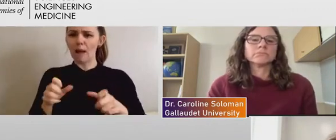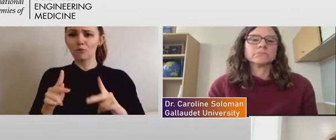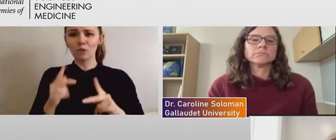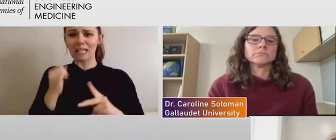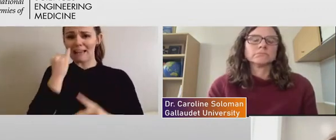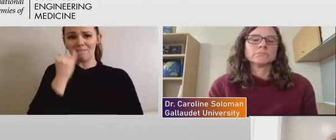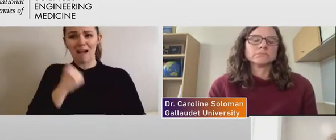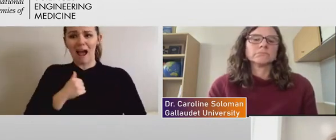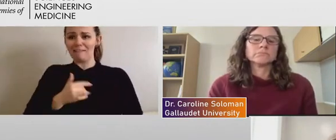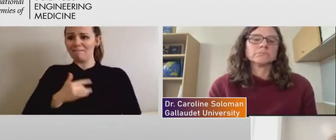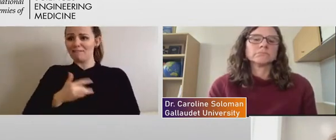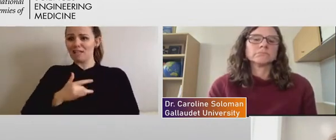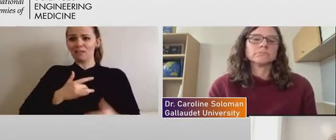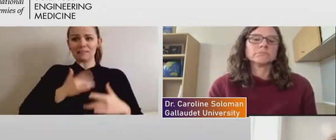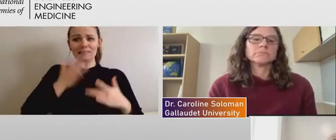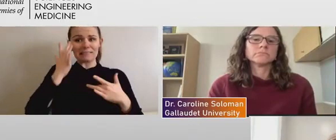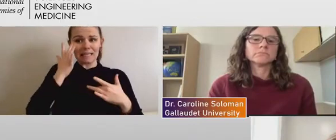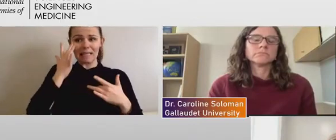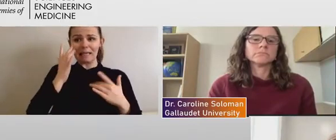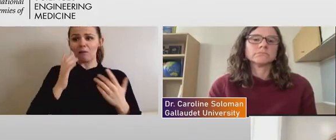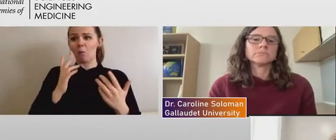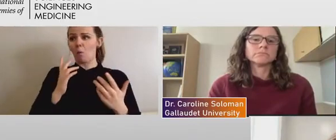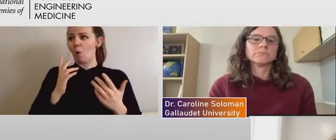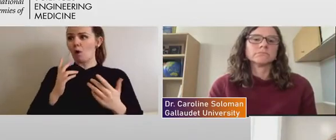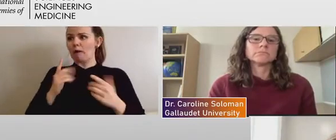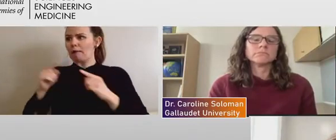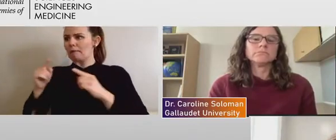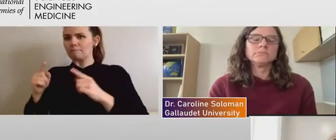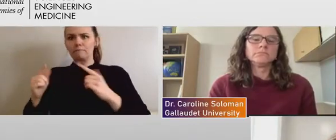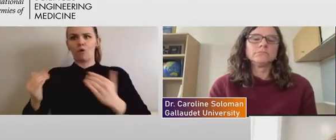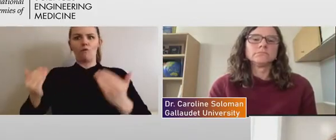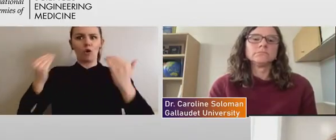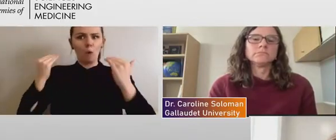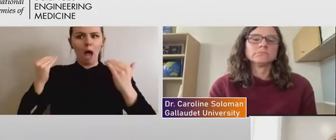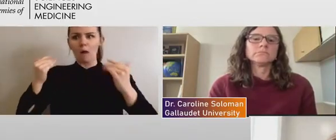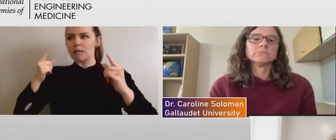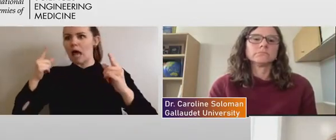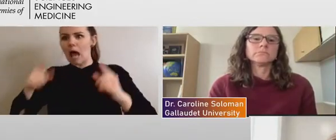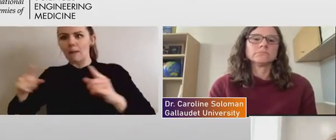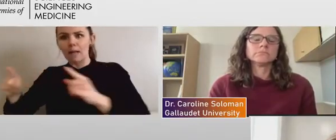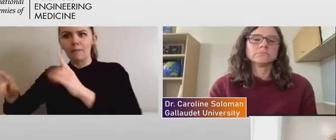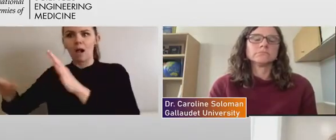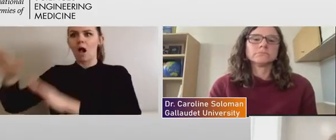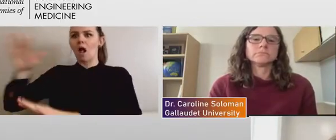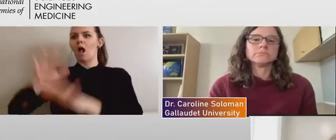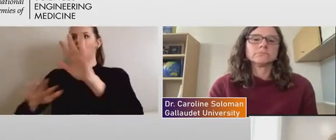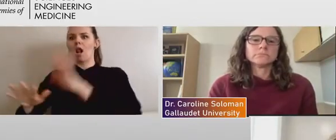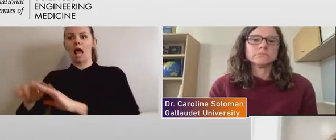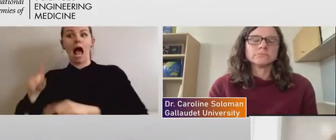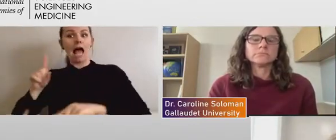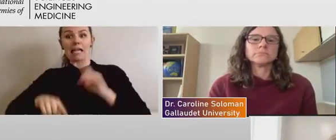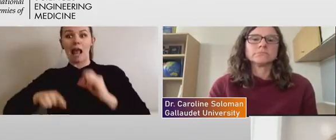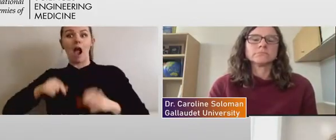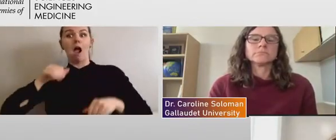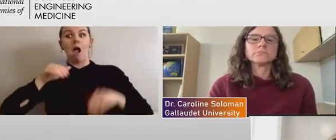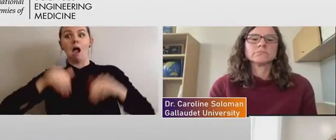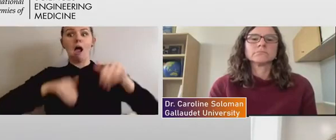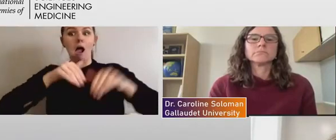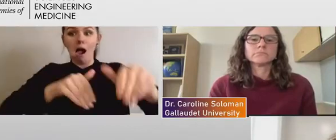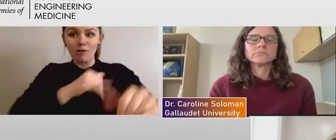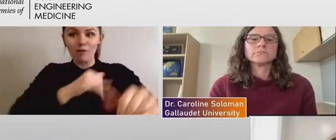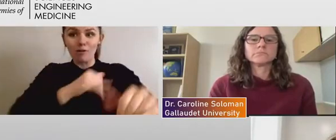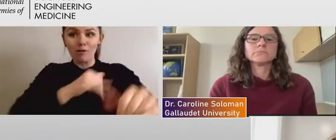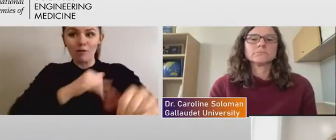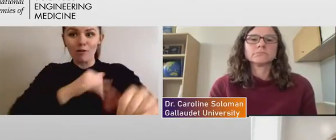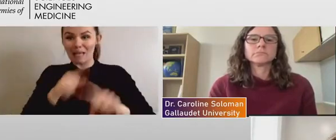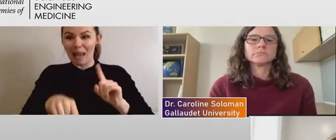well, or if I've got three different things going on that I can't get across campus to the classroom, or if it's a